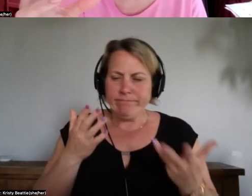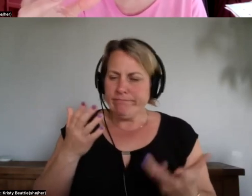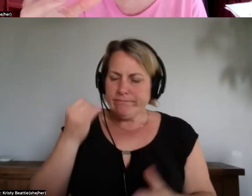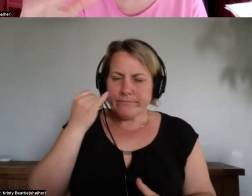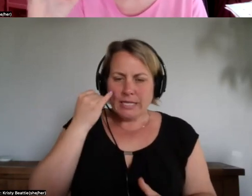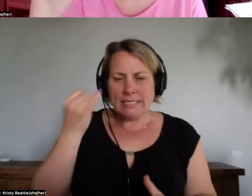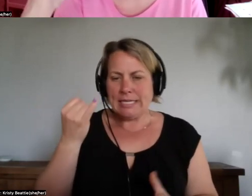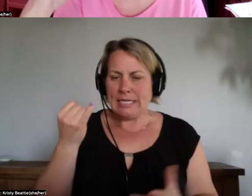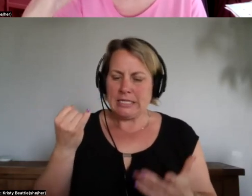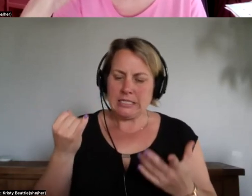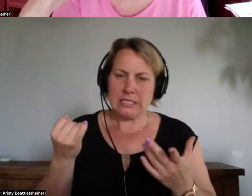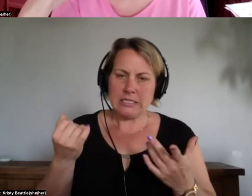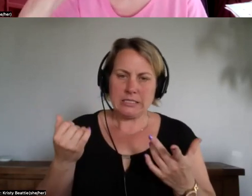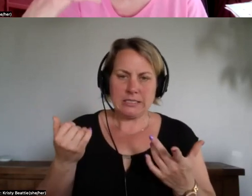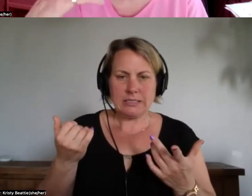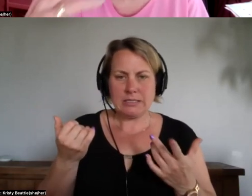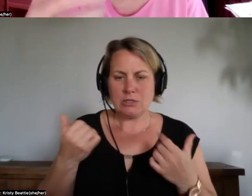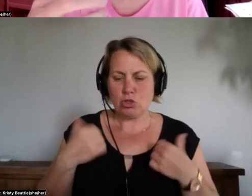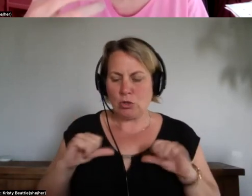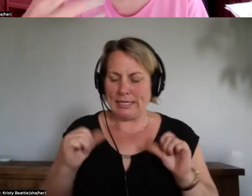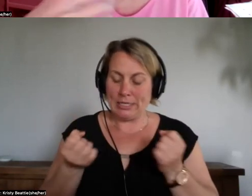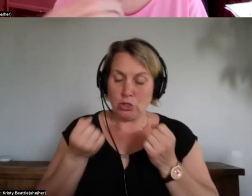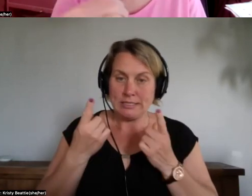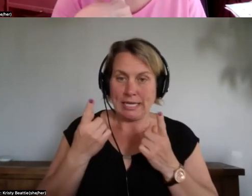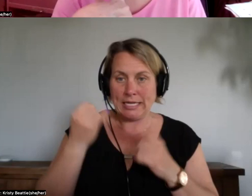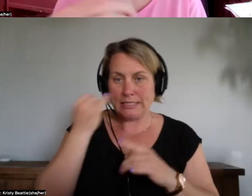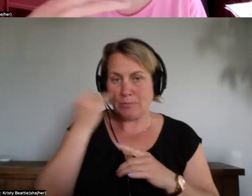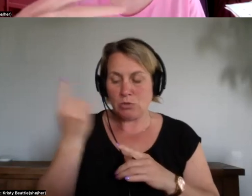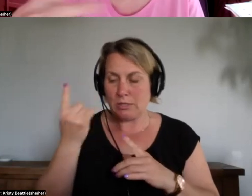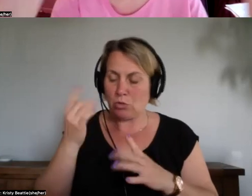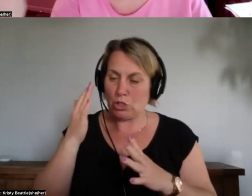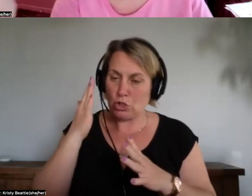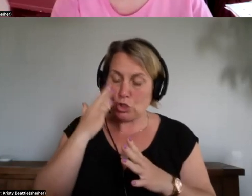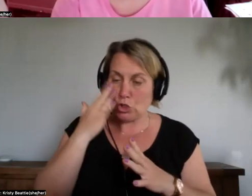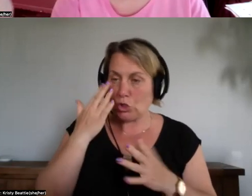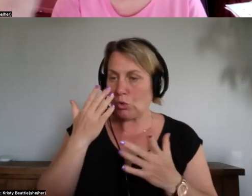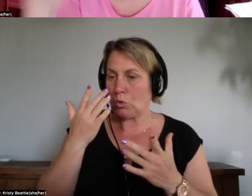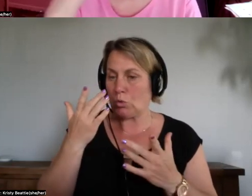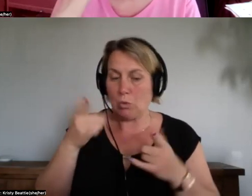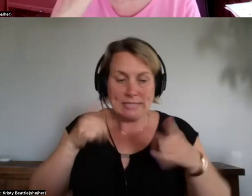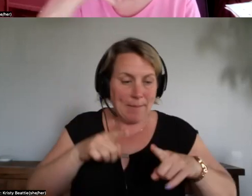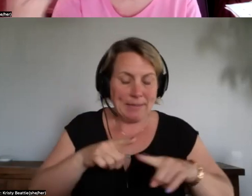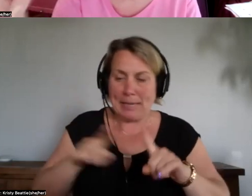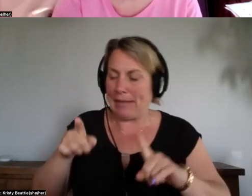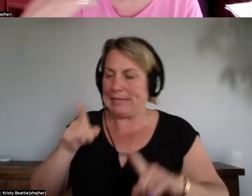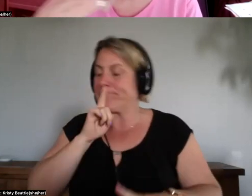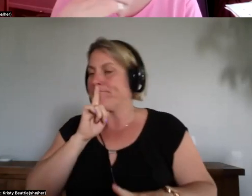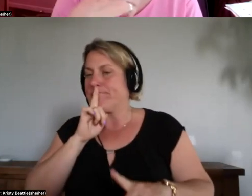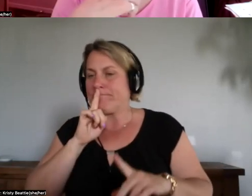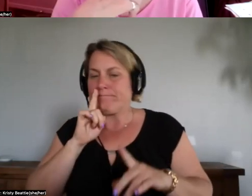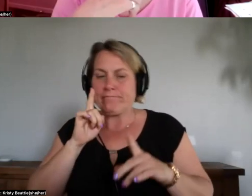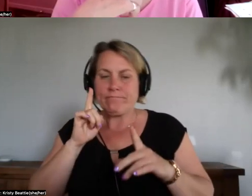knew and and said nothing either to yourself or to someone else to help you